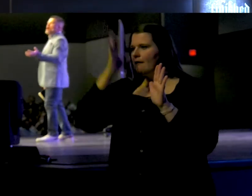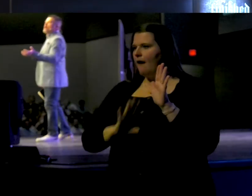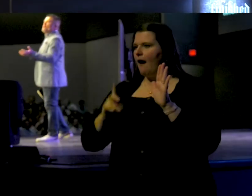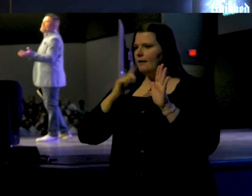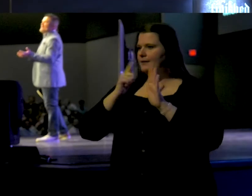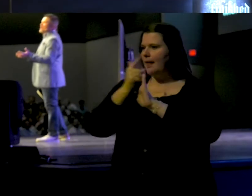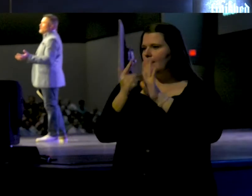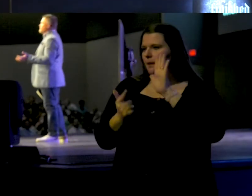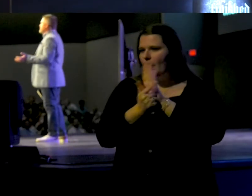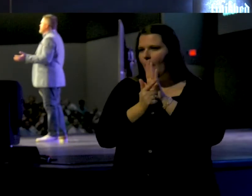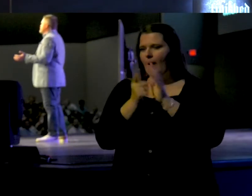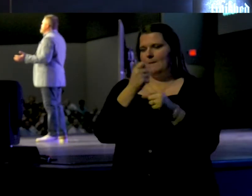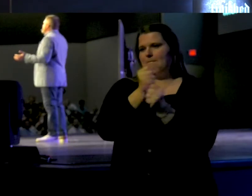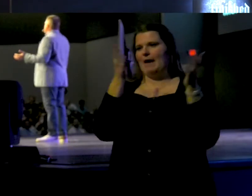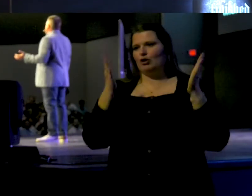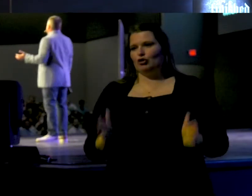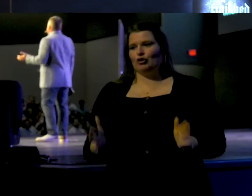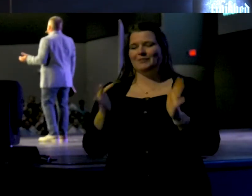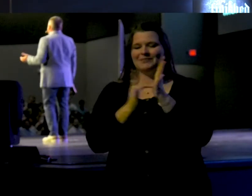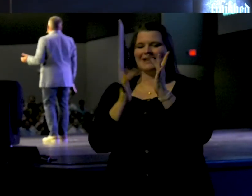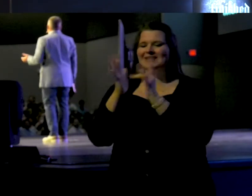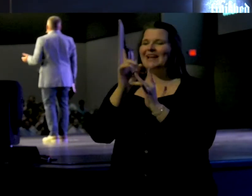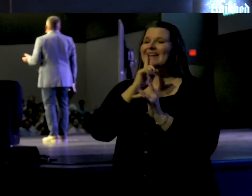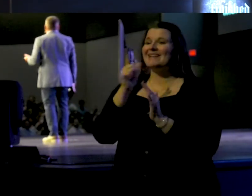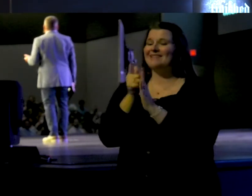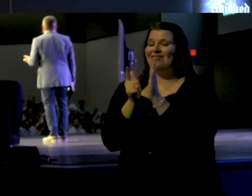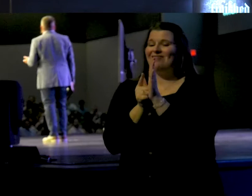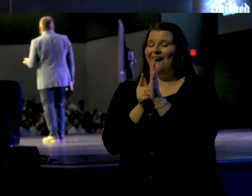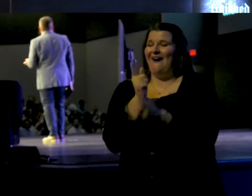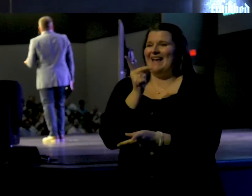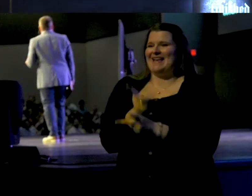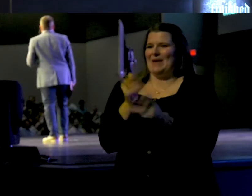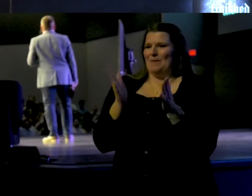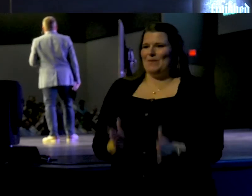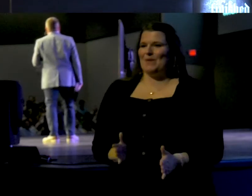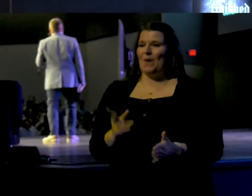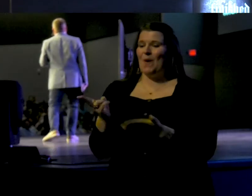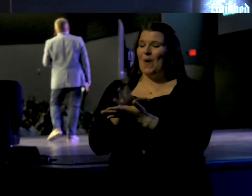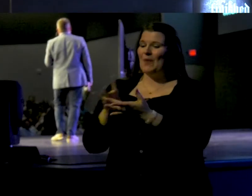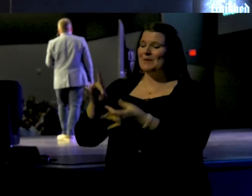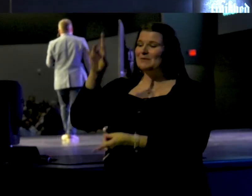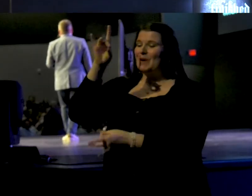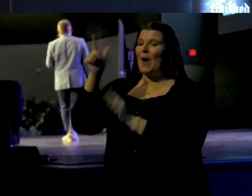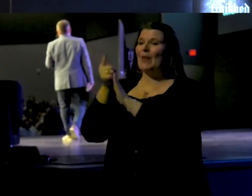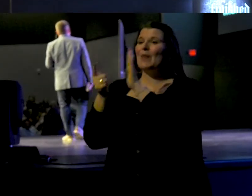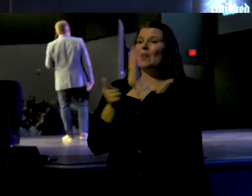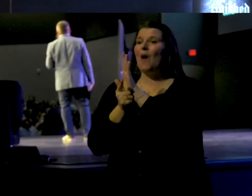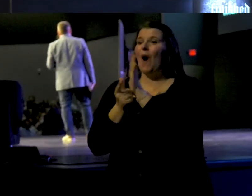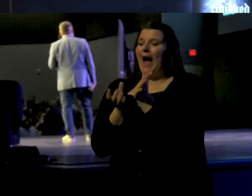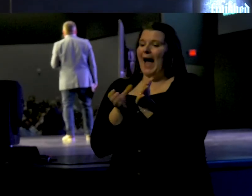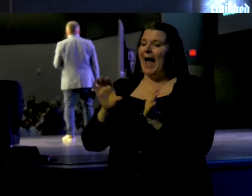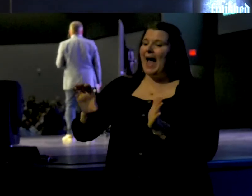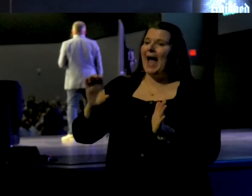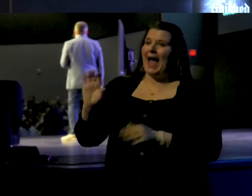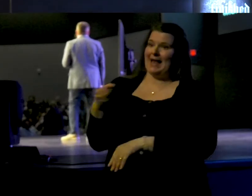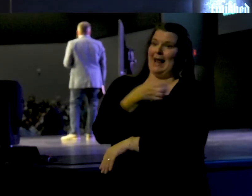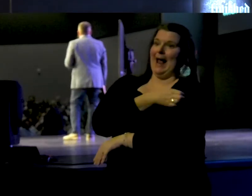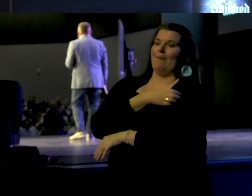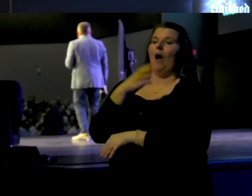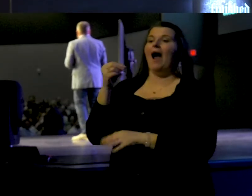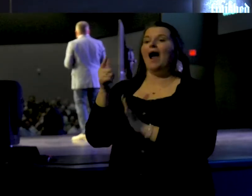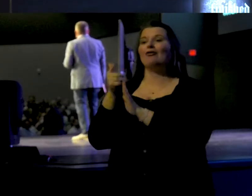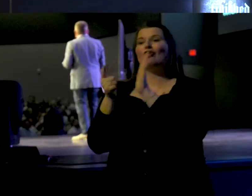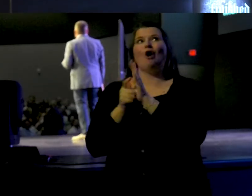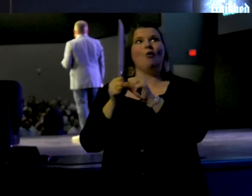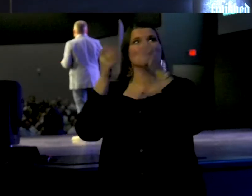great law maker. Jesus is the great law keeper. The Holy Spirit is the law enabler. And well, me, I'm a law